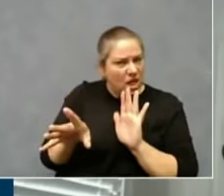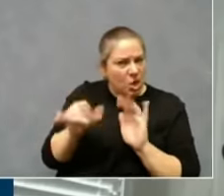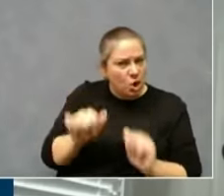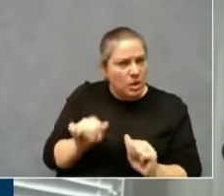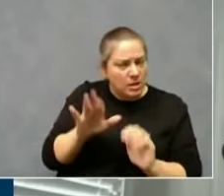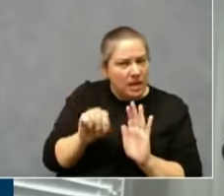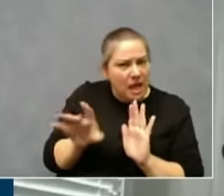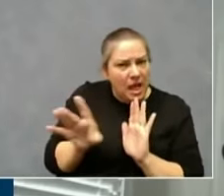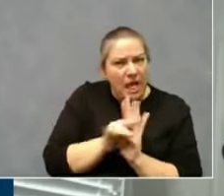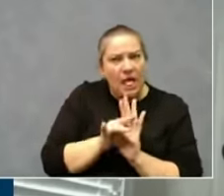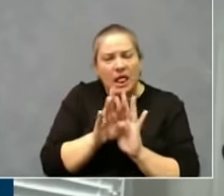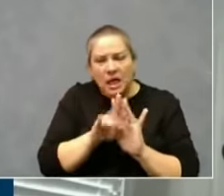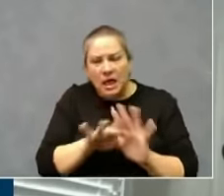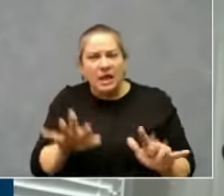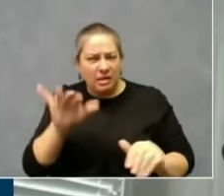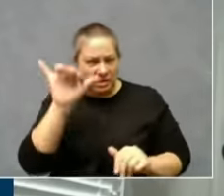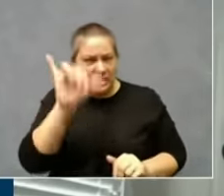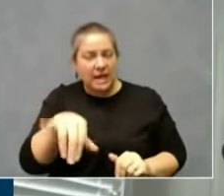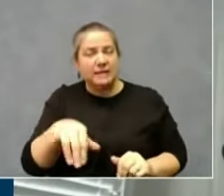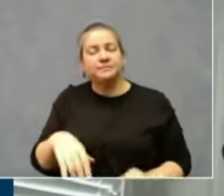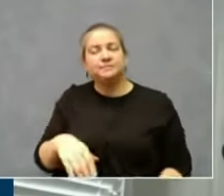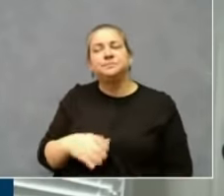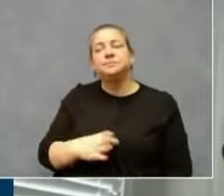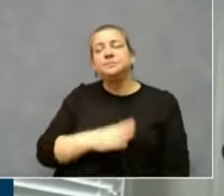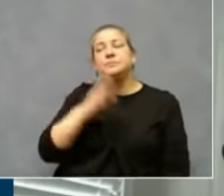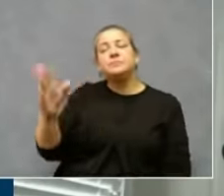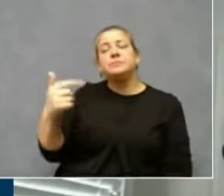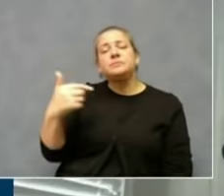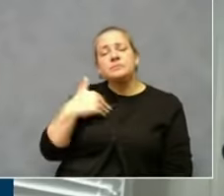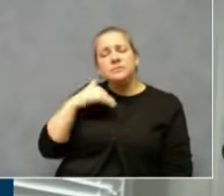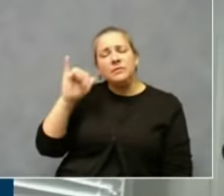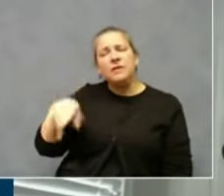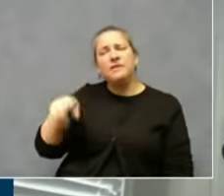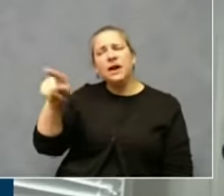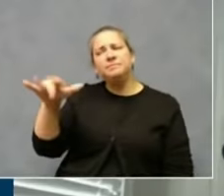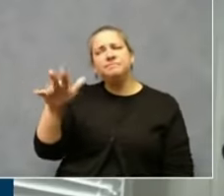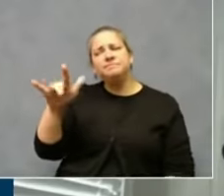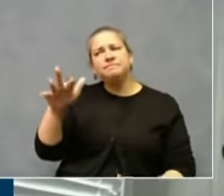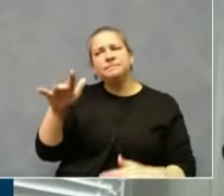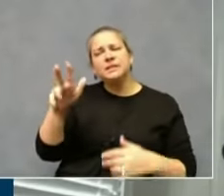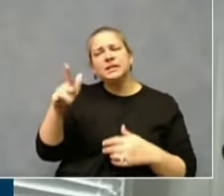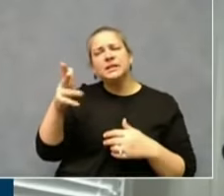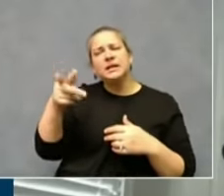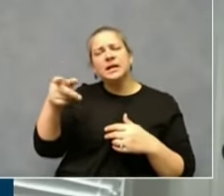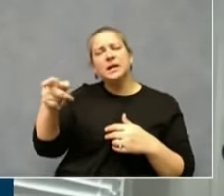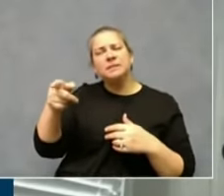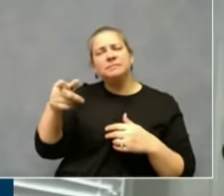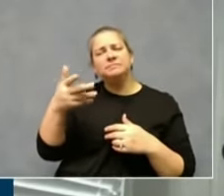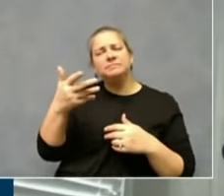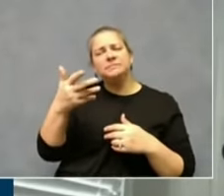NEDS is what we use to capture more of the clinical information for people who are infected